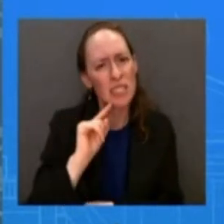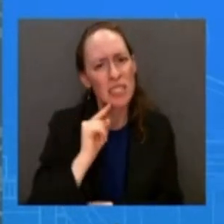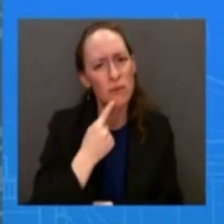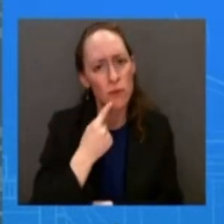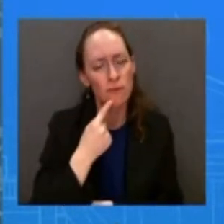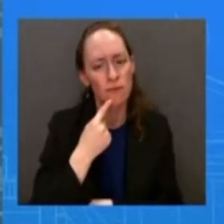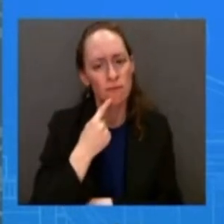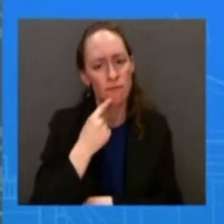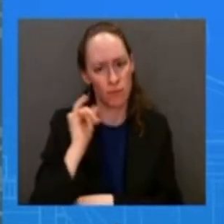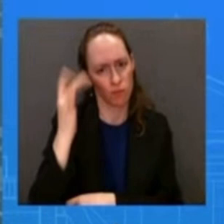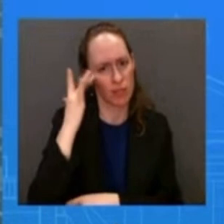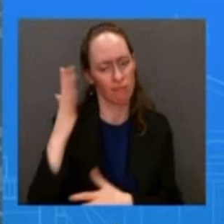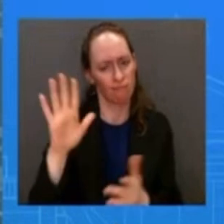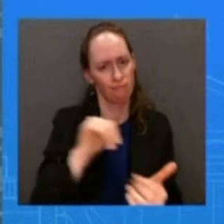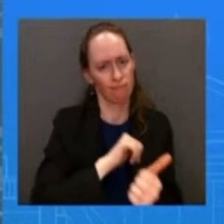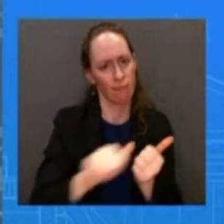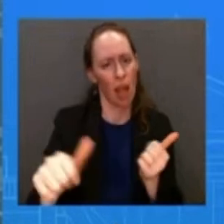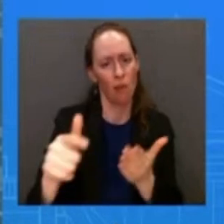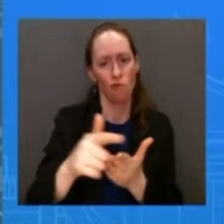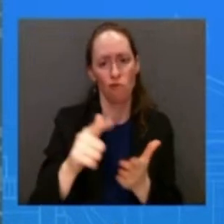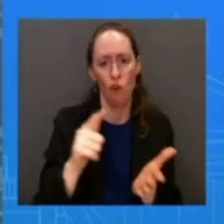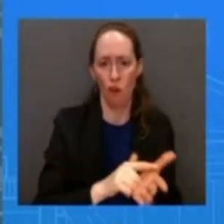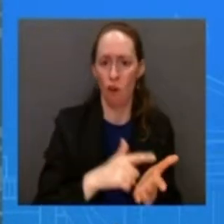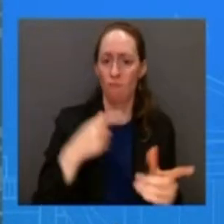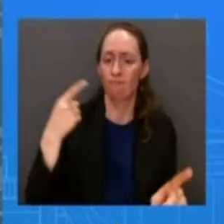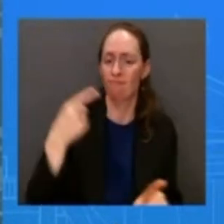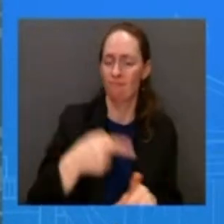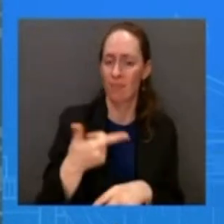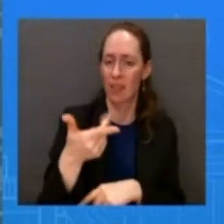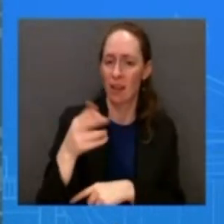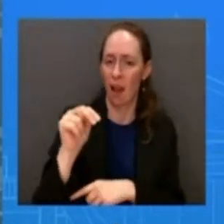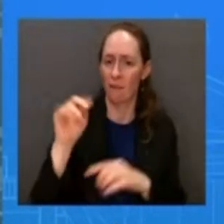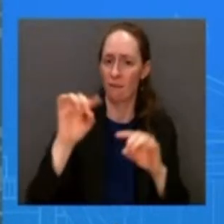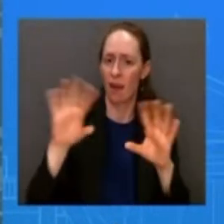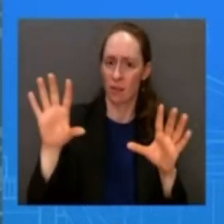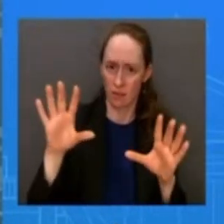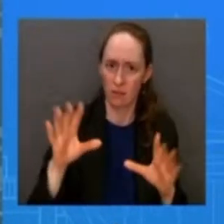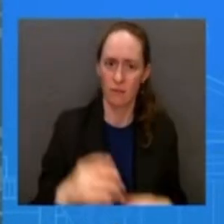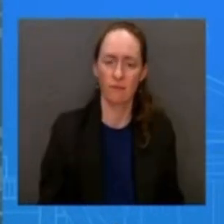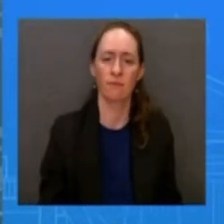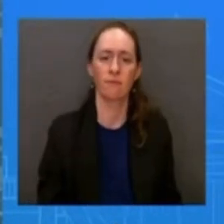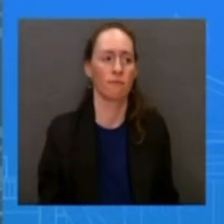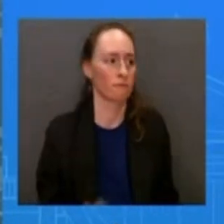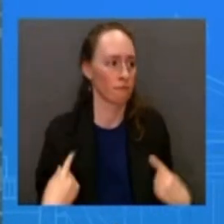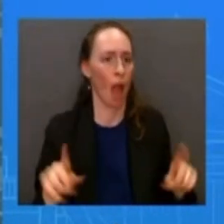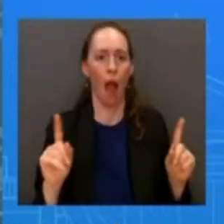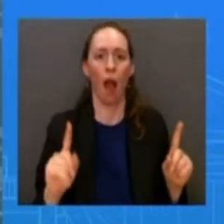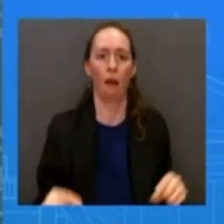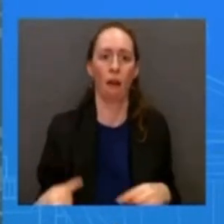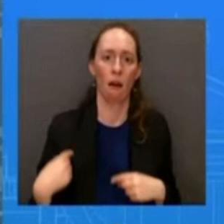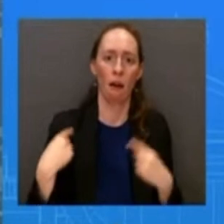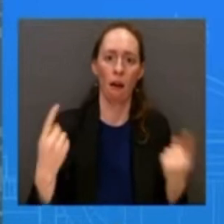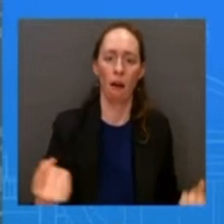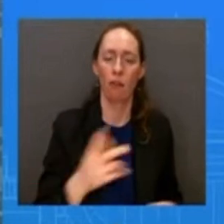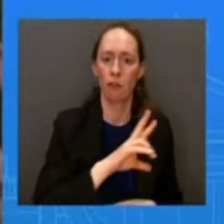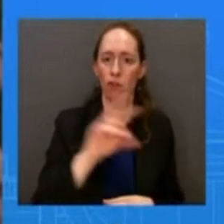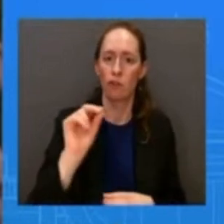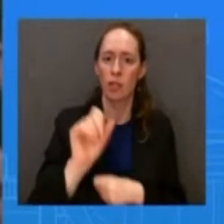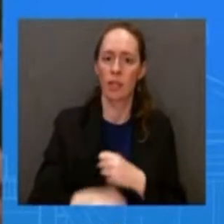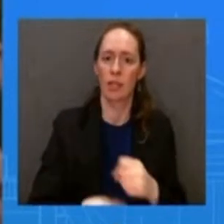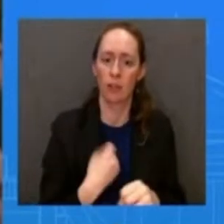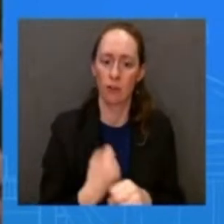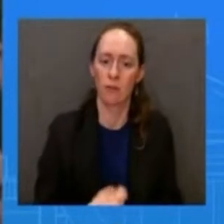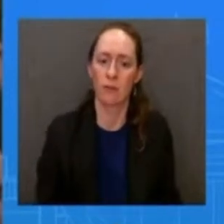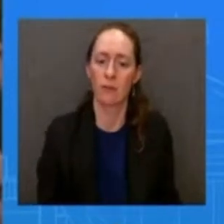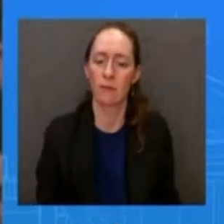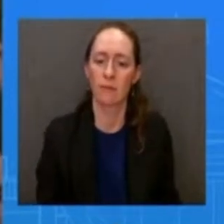on gun violence that hadn't been done in 30 years very seriously and we're going to continue to do that work a number of gun